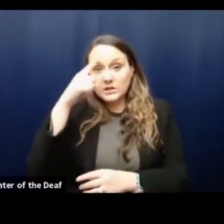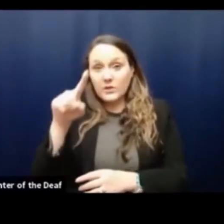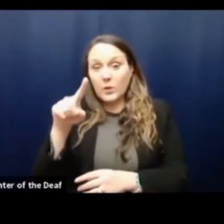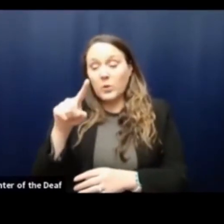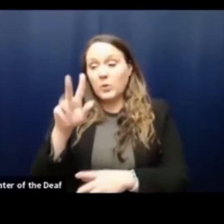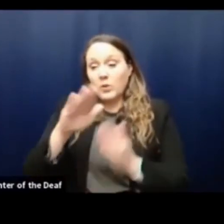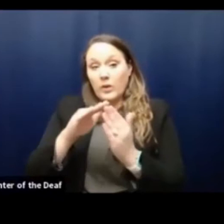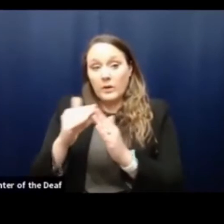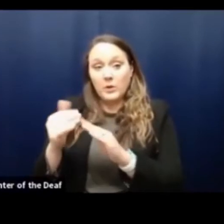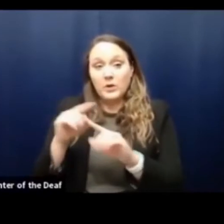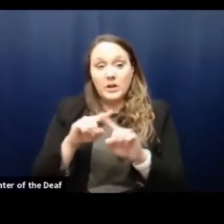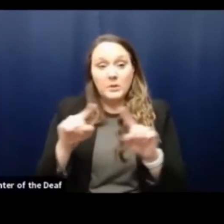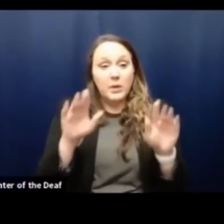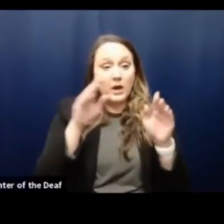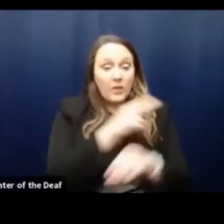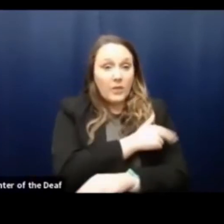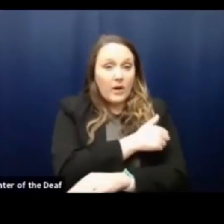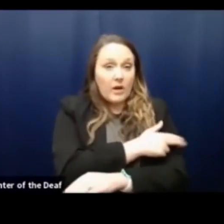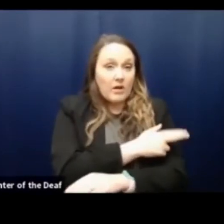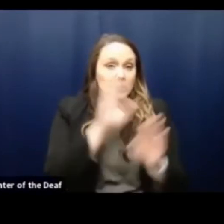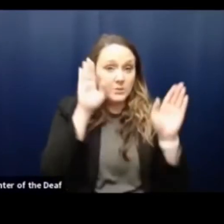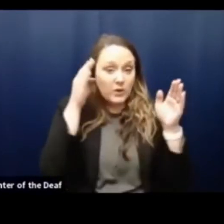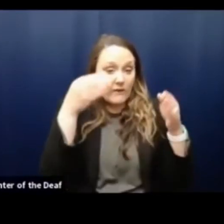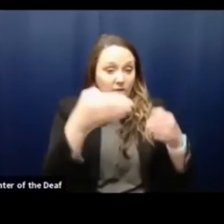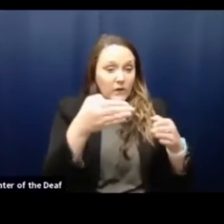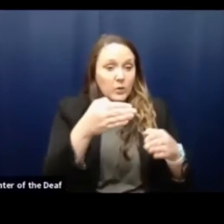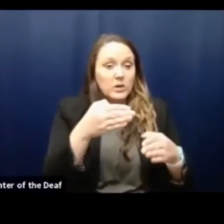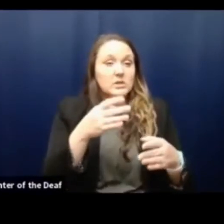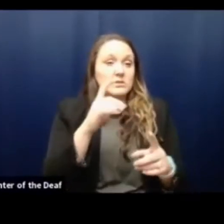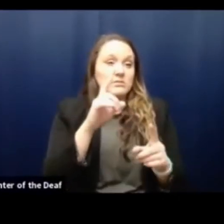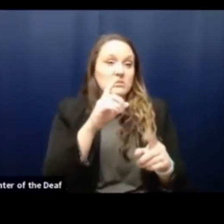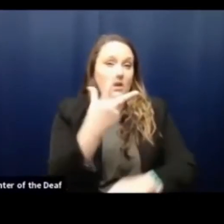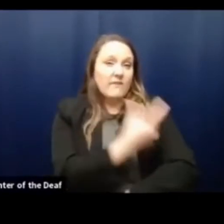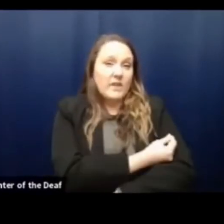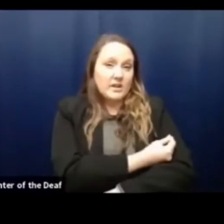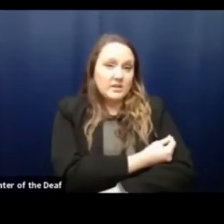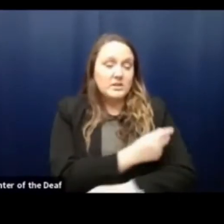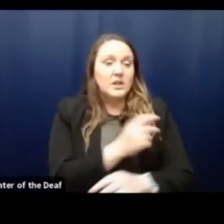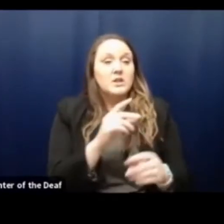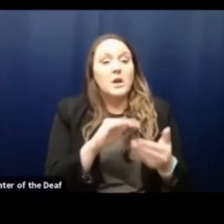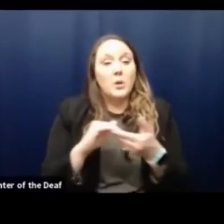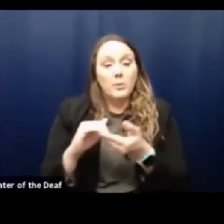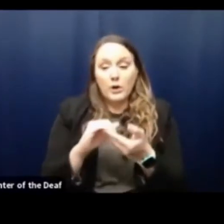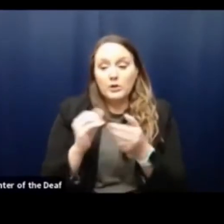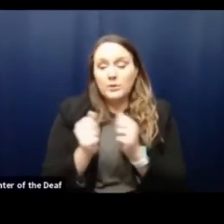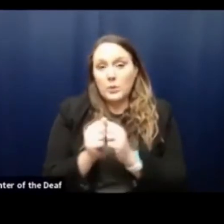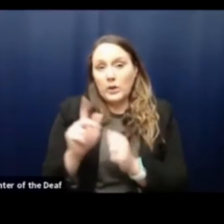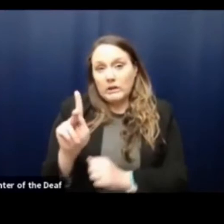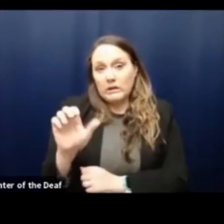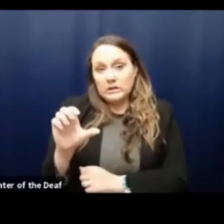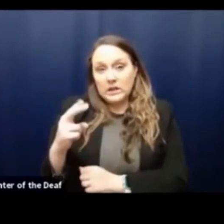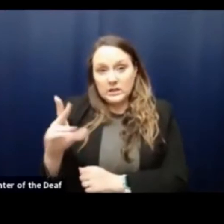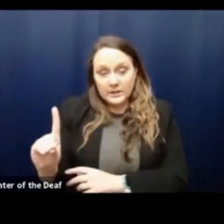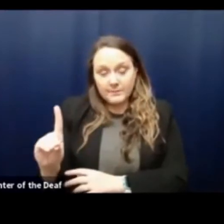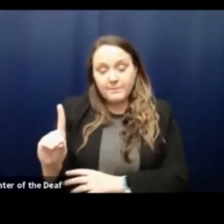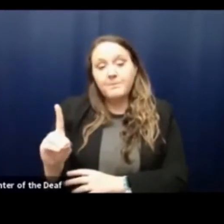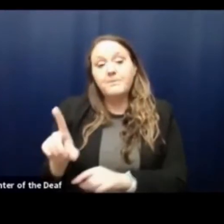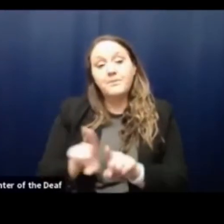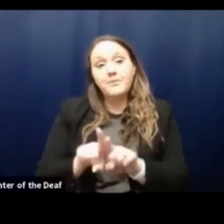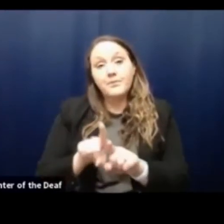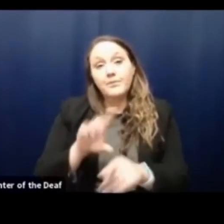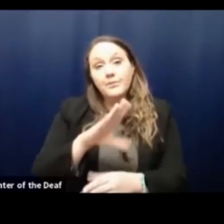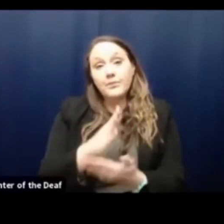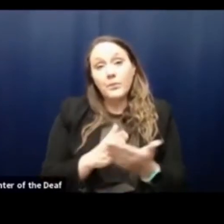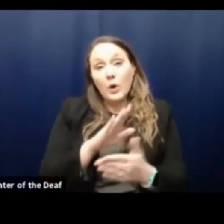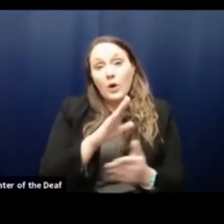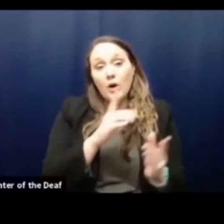the hospital focus has shifted somewhat to getting our community vaccinated in partnership with the Knox County Health Department. Also part of our strategy